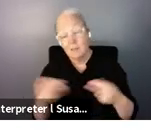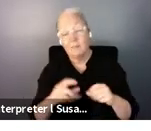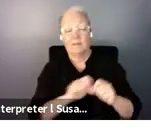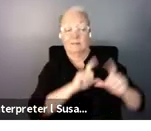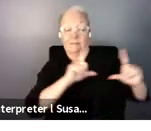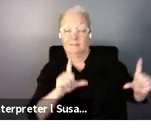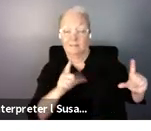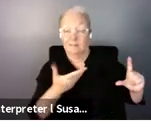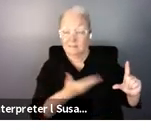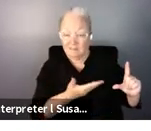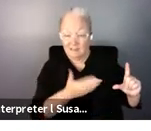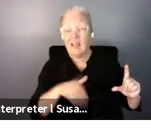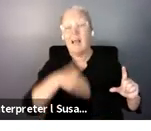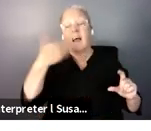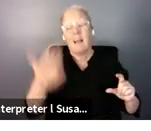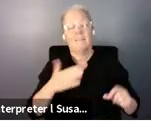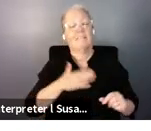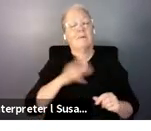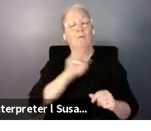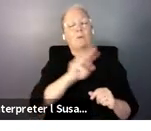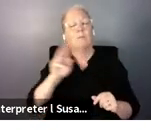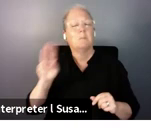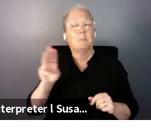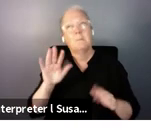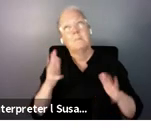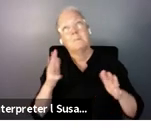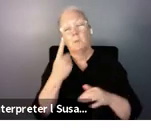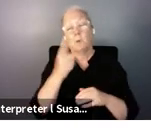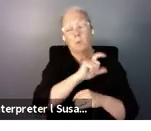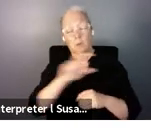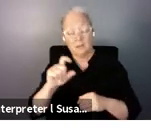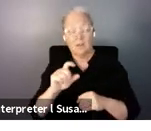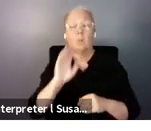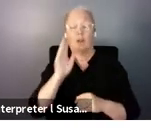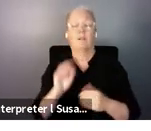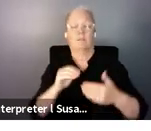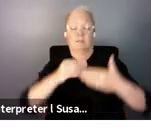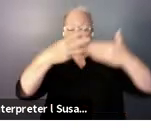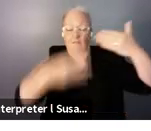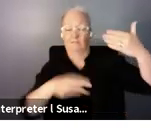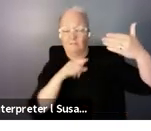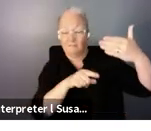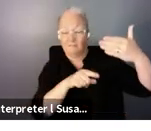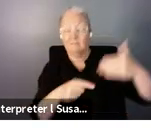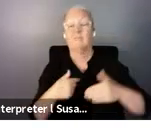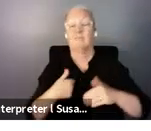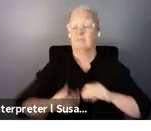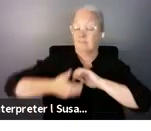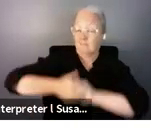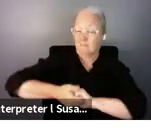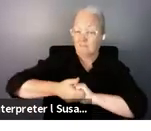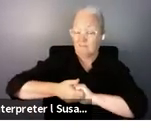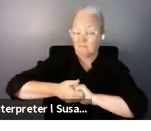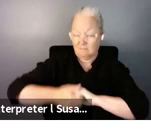socialprotection.org website in the next week or so. This webinar comes to you through a partnership between UNICEF,